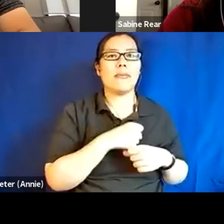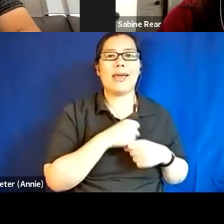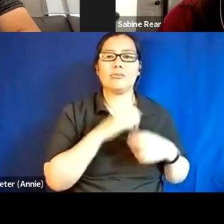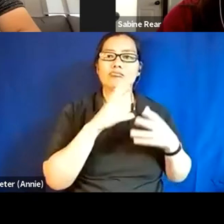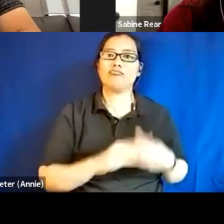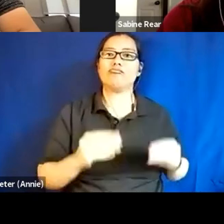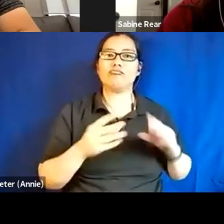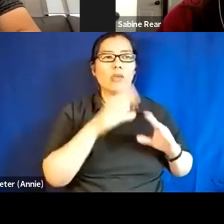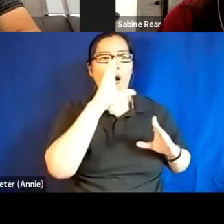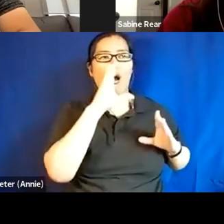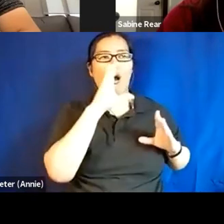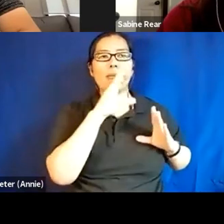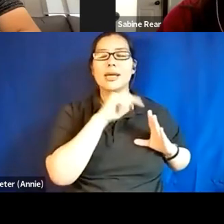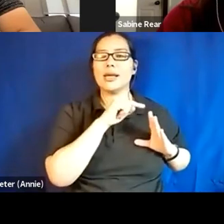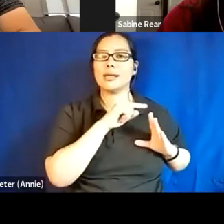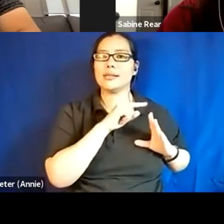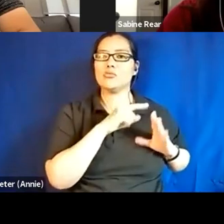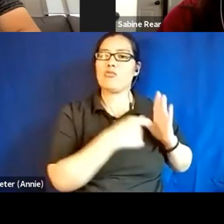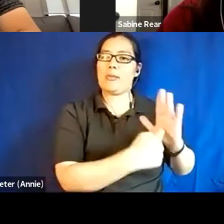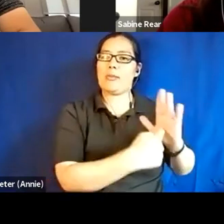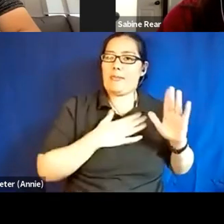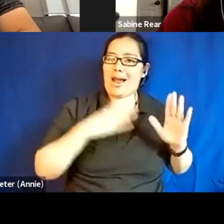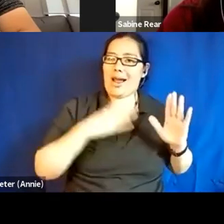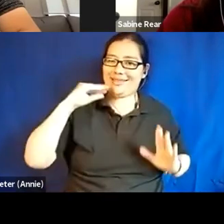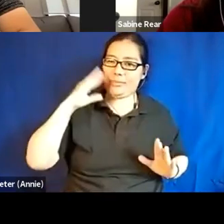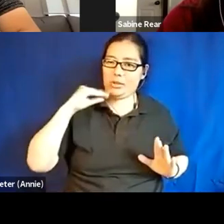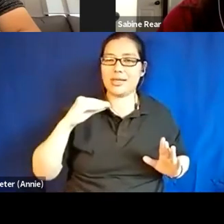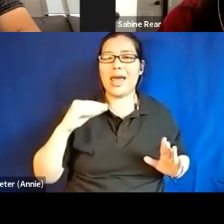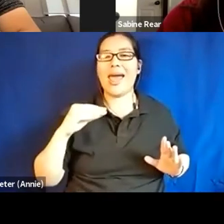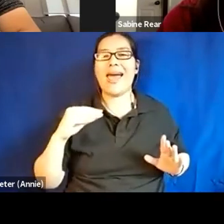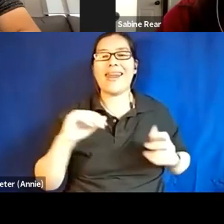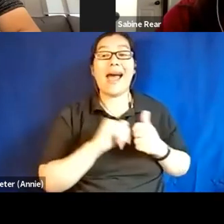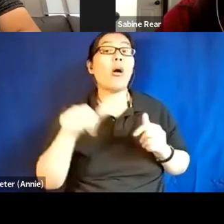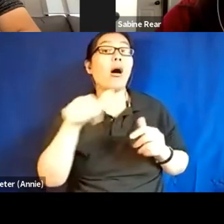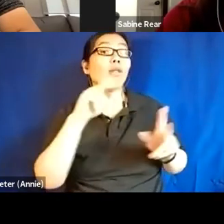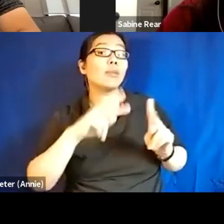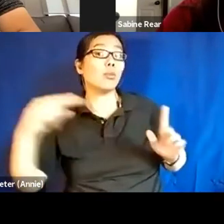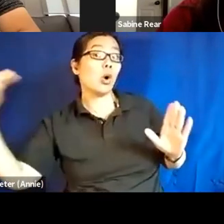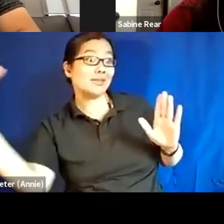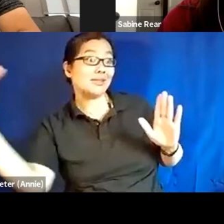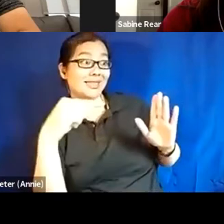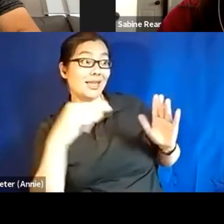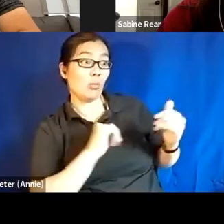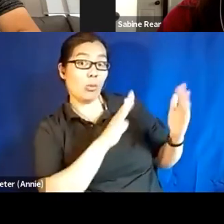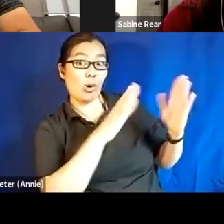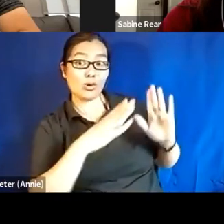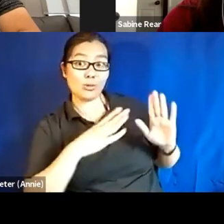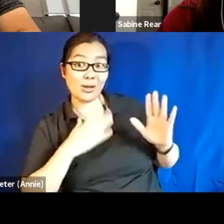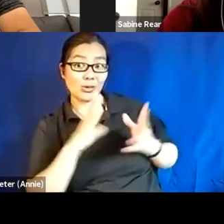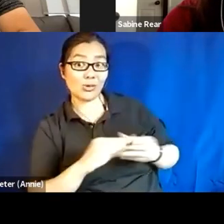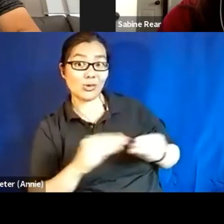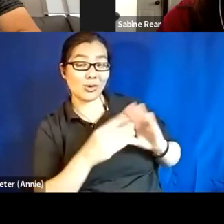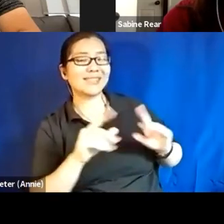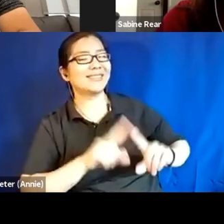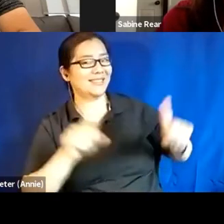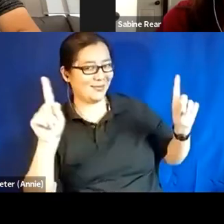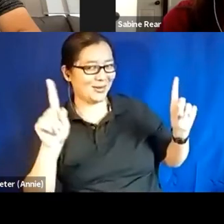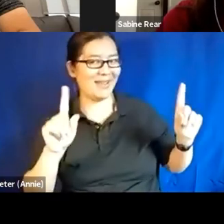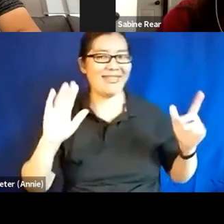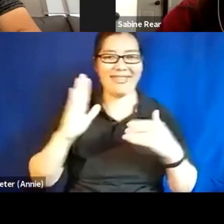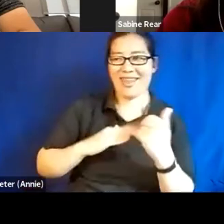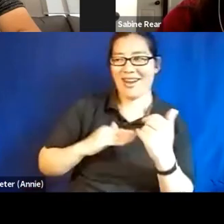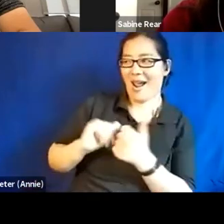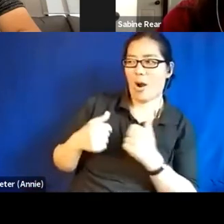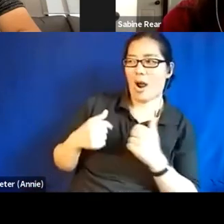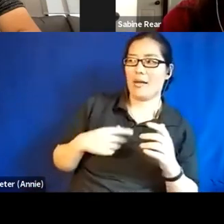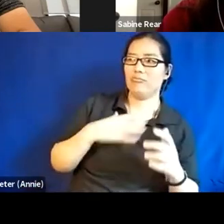a lot from being read a lot of different ways in public and wanting to communicate the way I think about myself versus the way I'm read. And then,